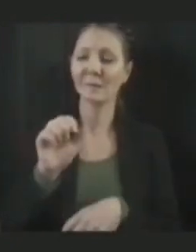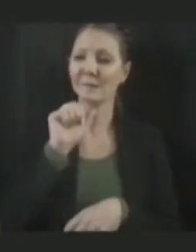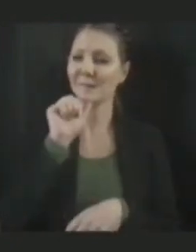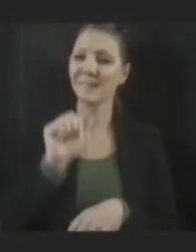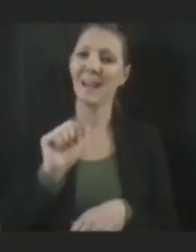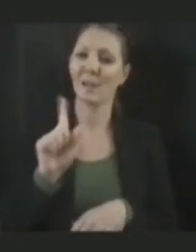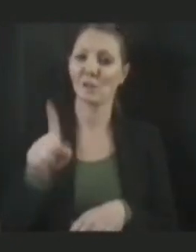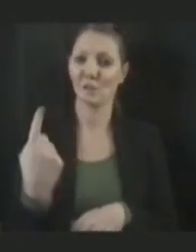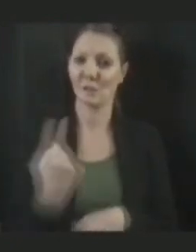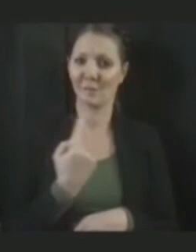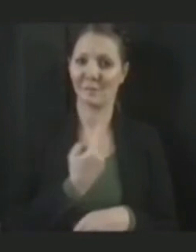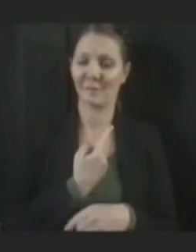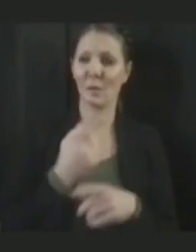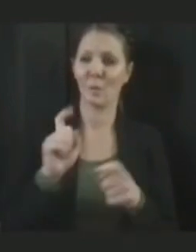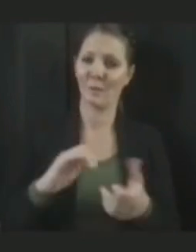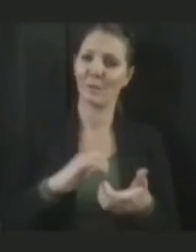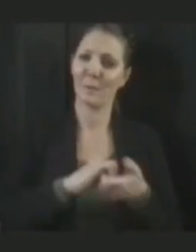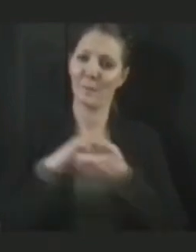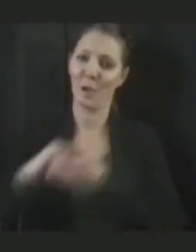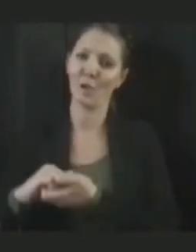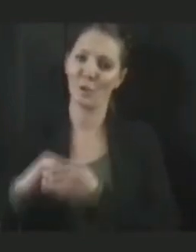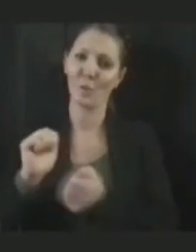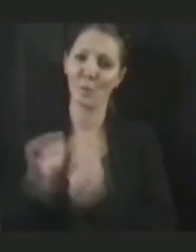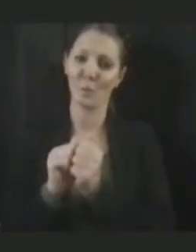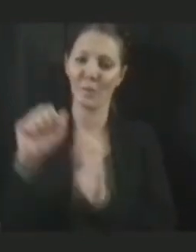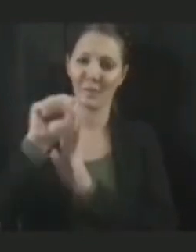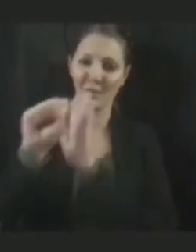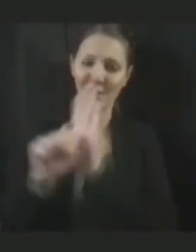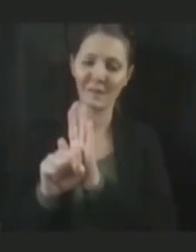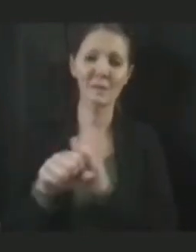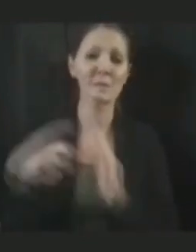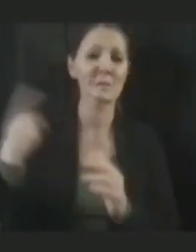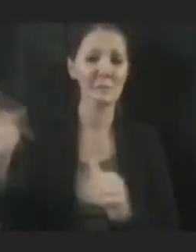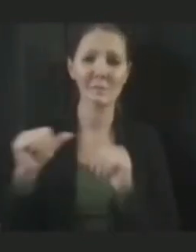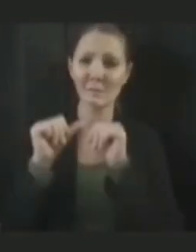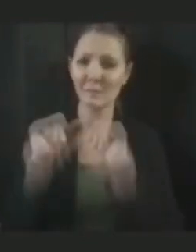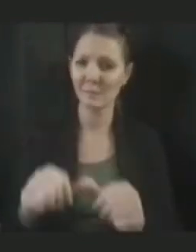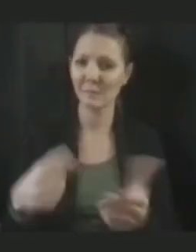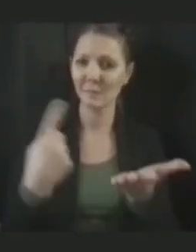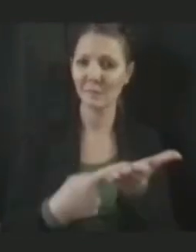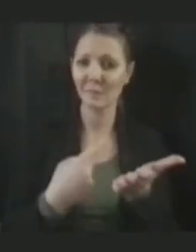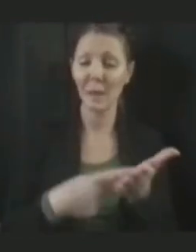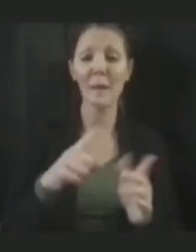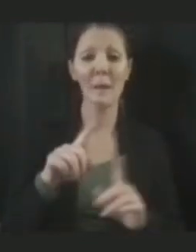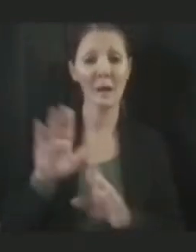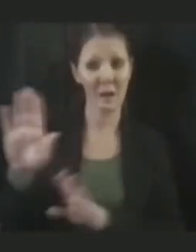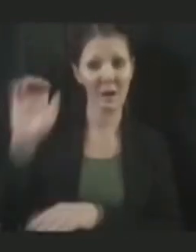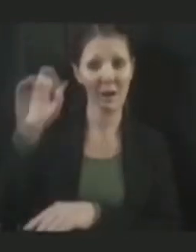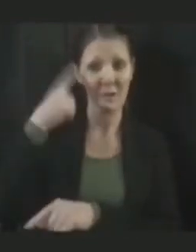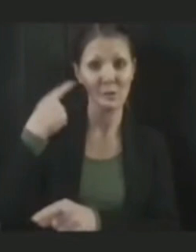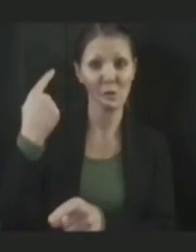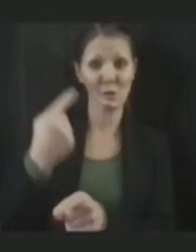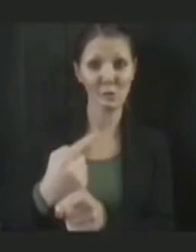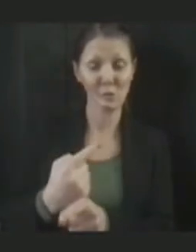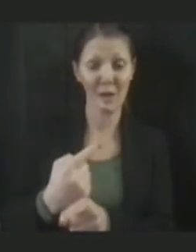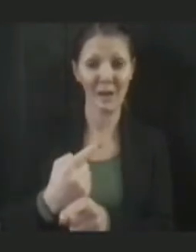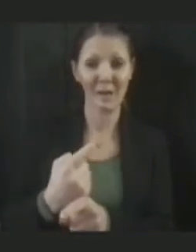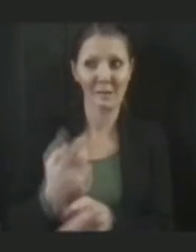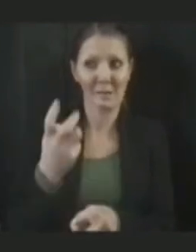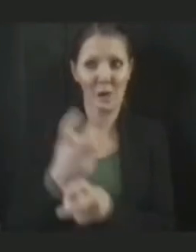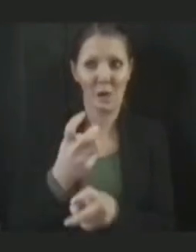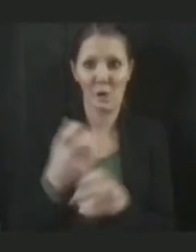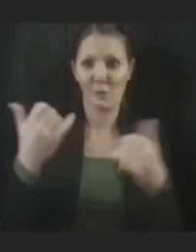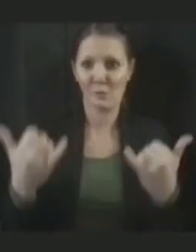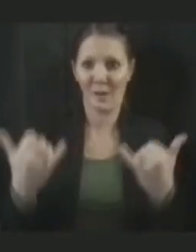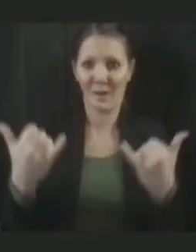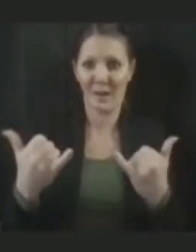partnership with the state. So we're in continuous conversations about it. But as the governor is right, it's difficult right now to